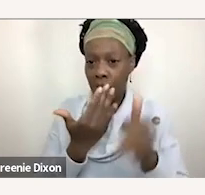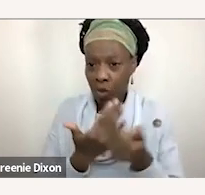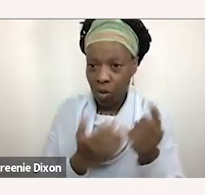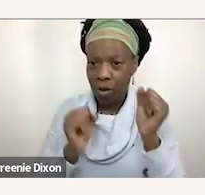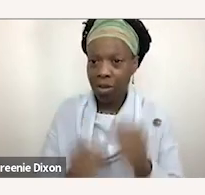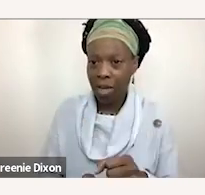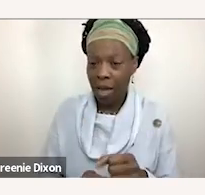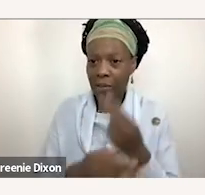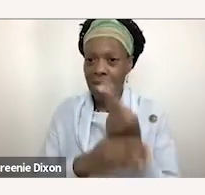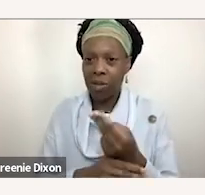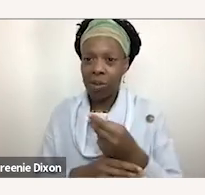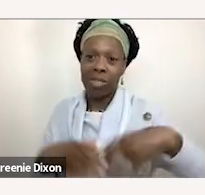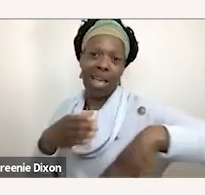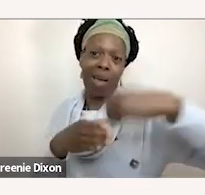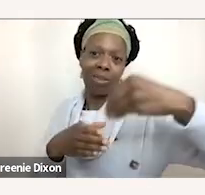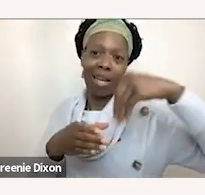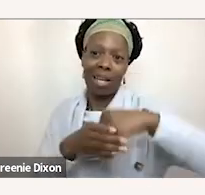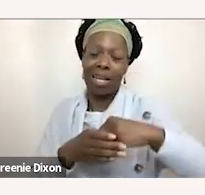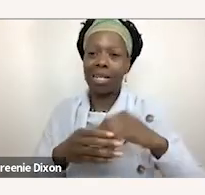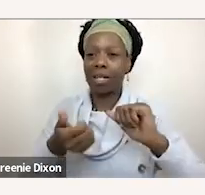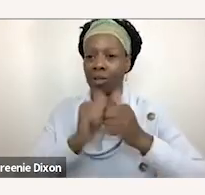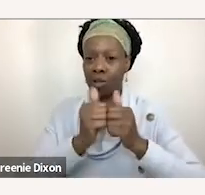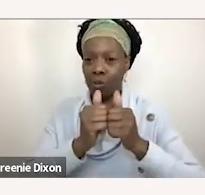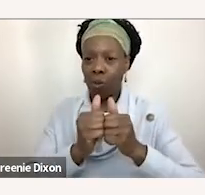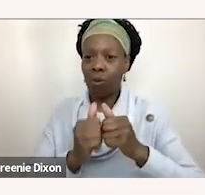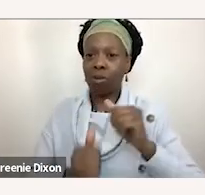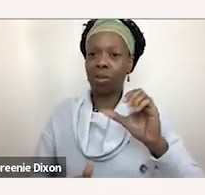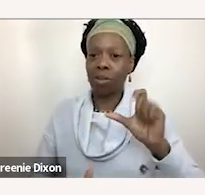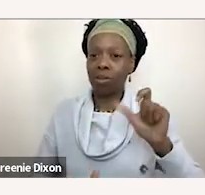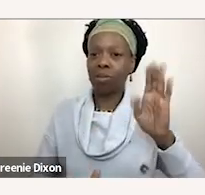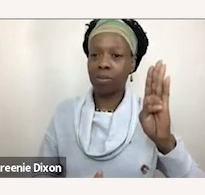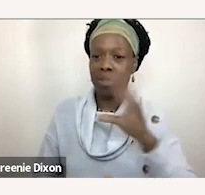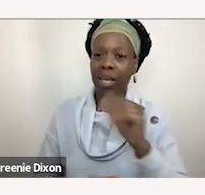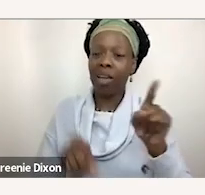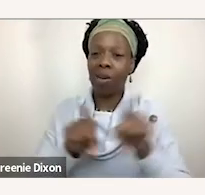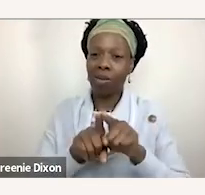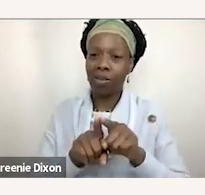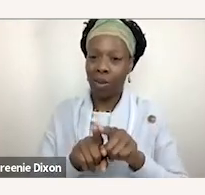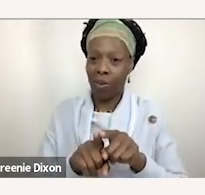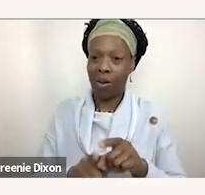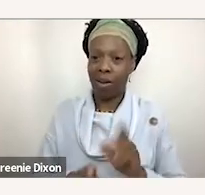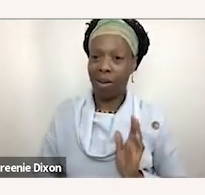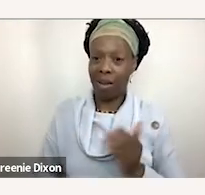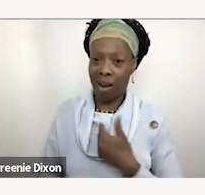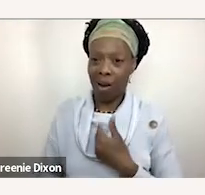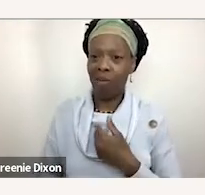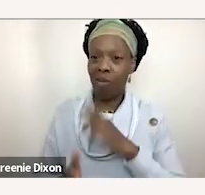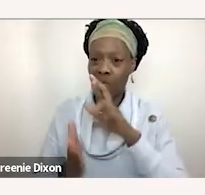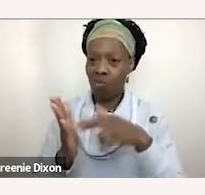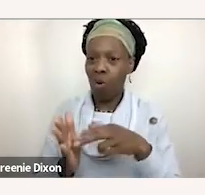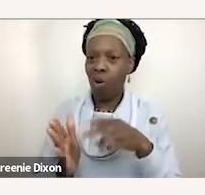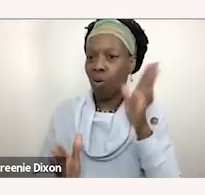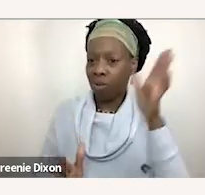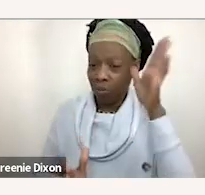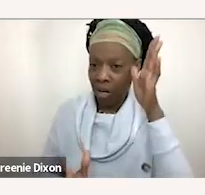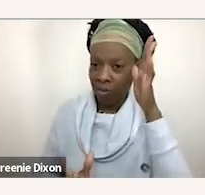outside in sports clubs and components like that and then obviously as parents you know we always make sure that whatever's getting taught in the